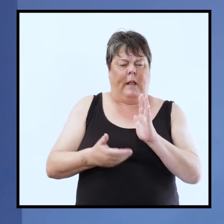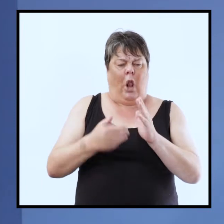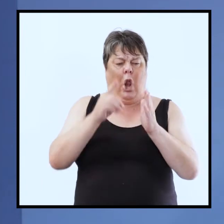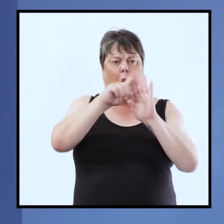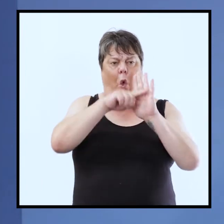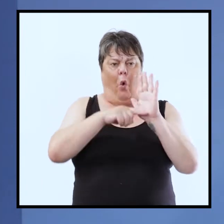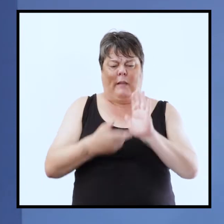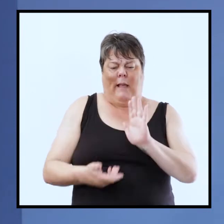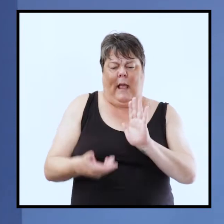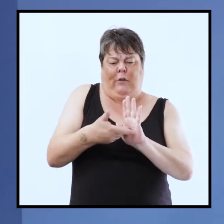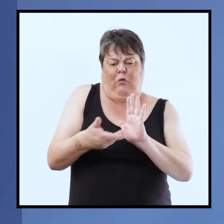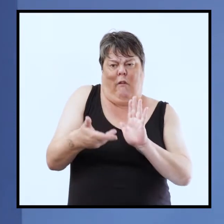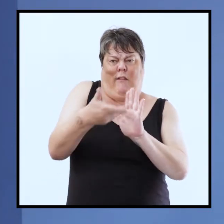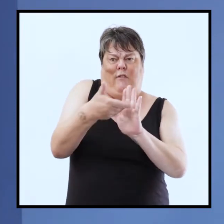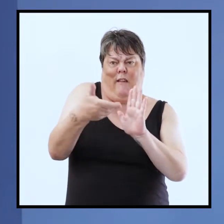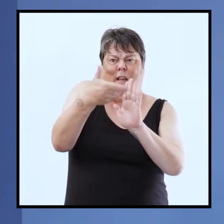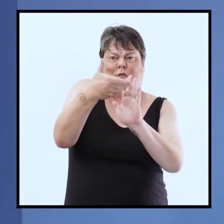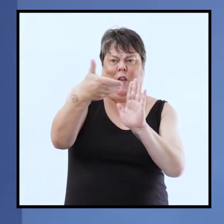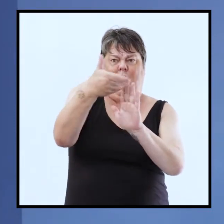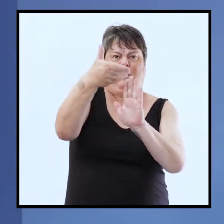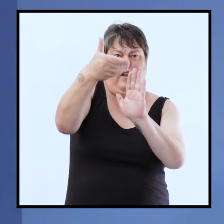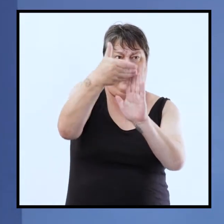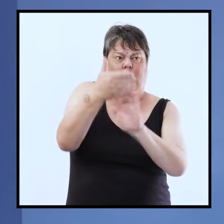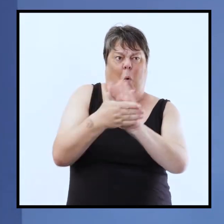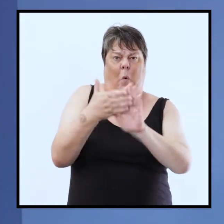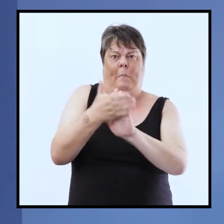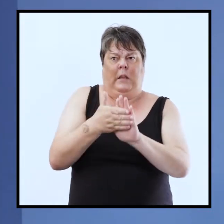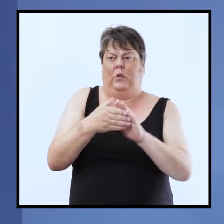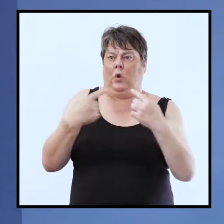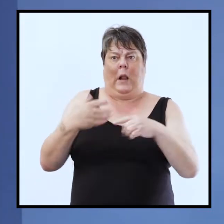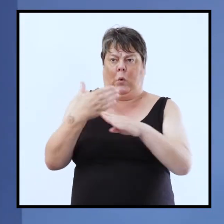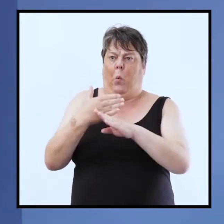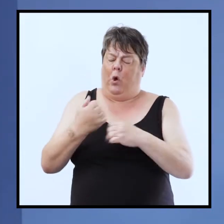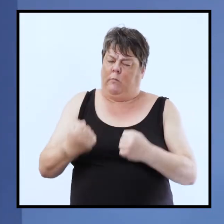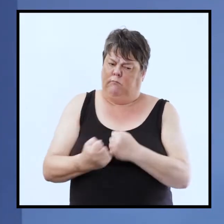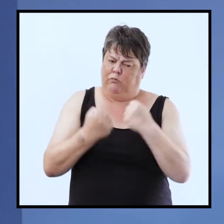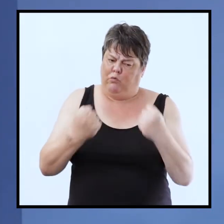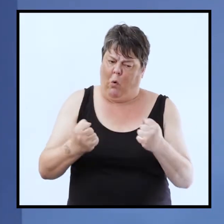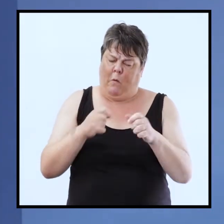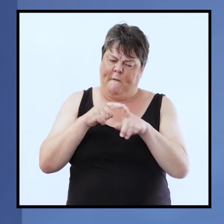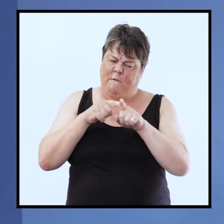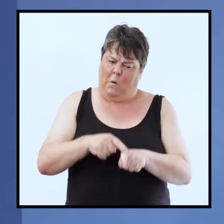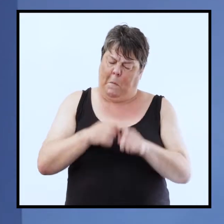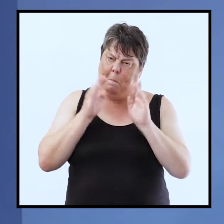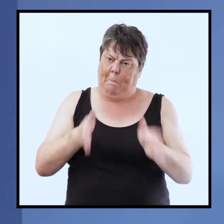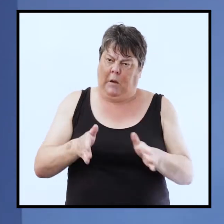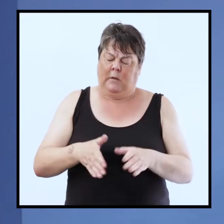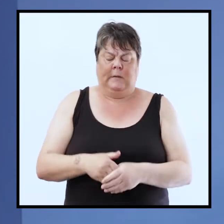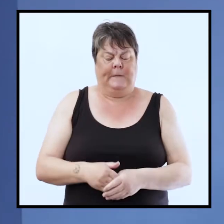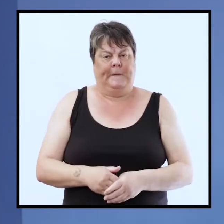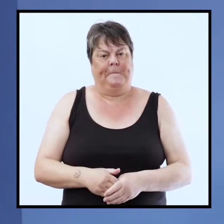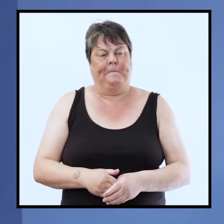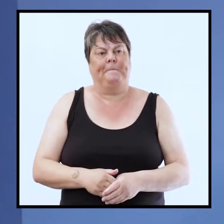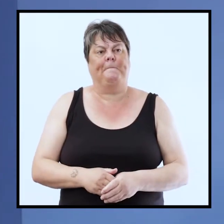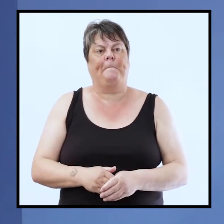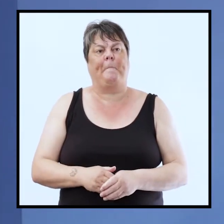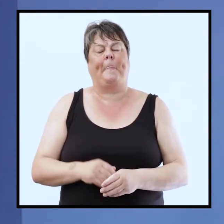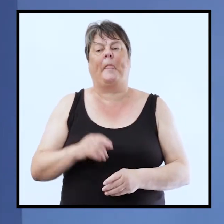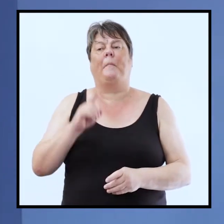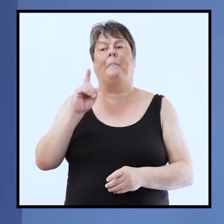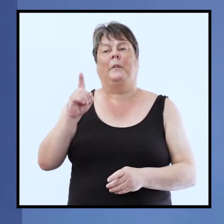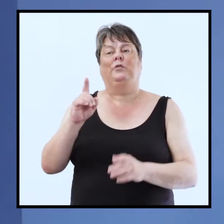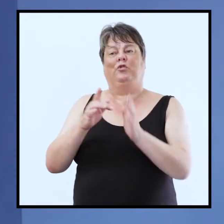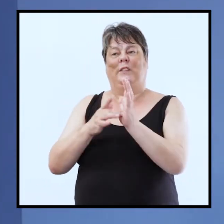to the original um commandment okay and this is the issue jesus the